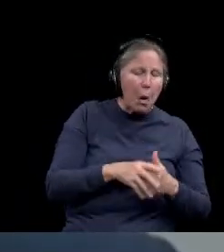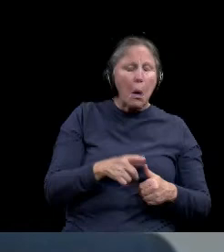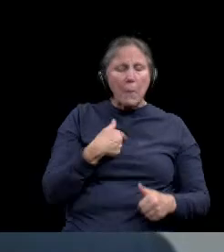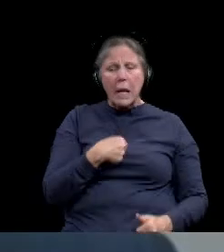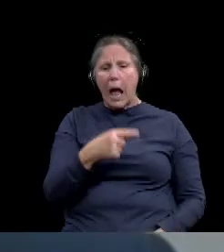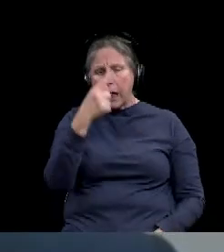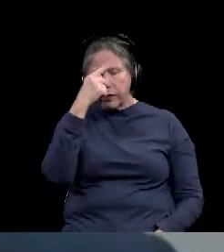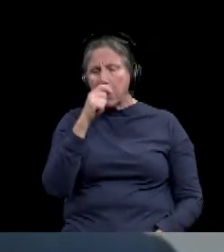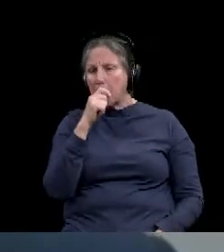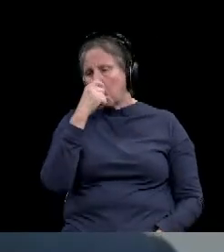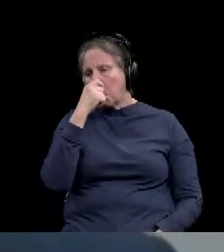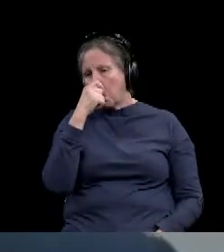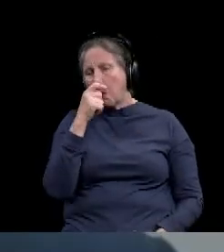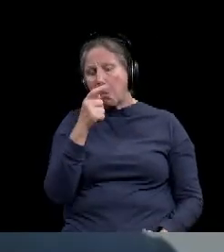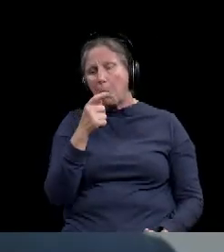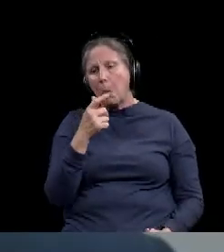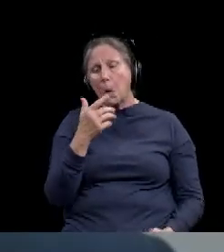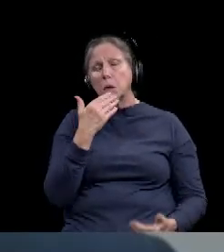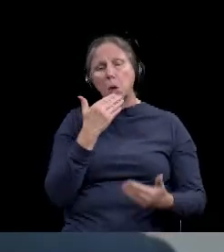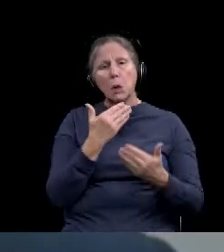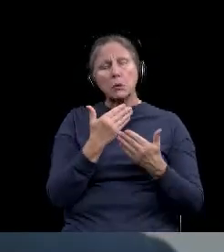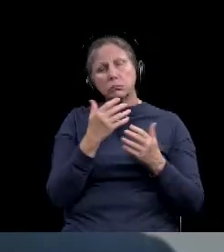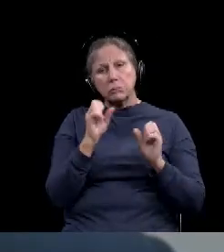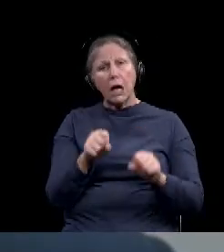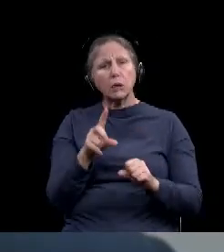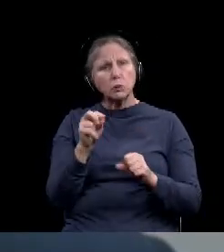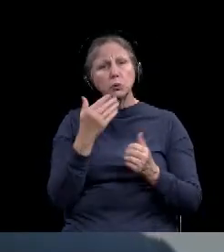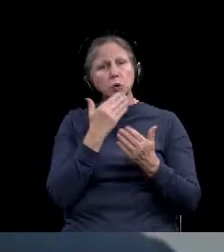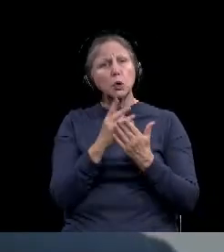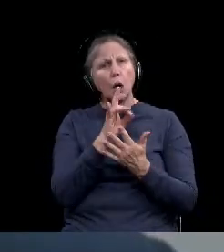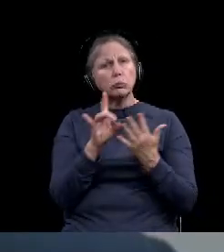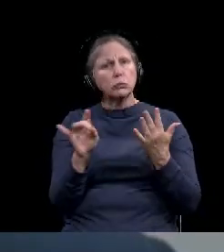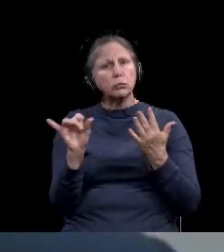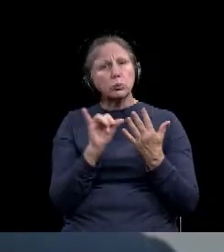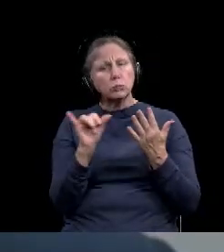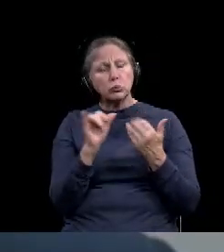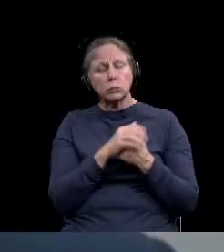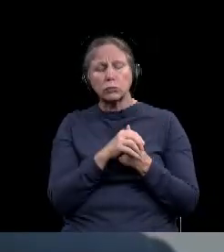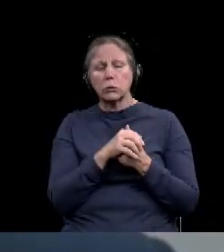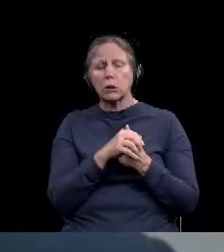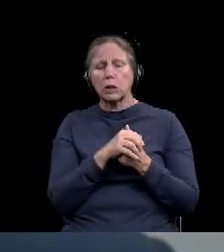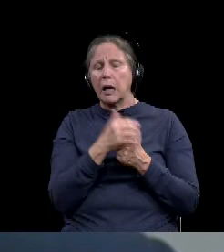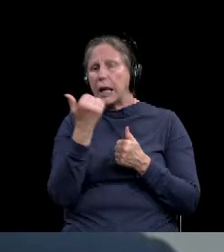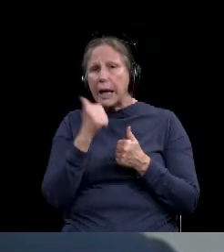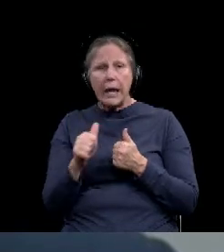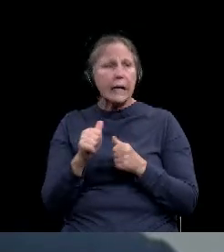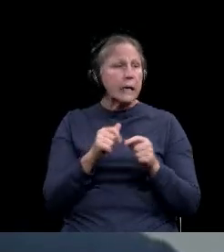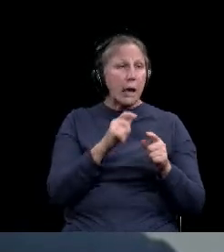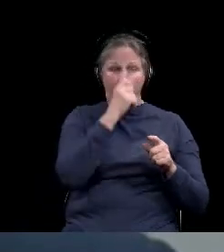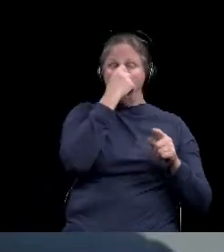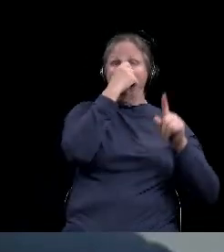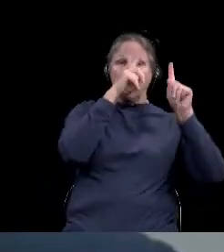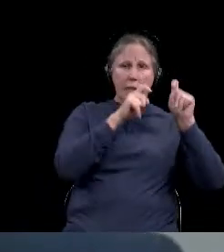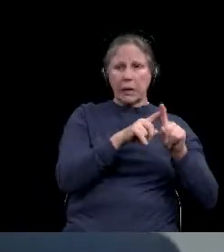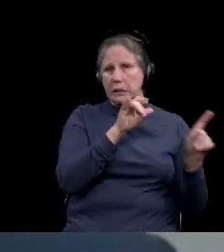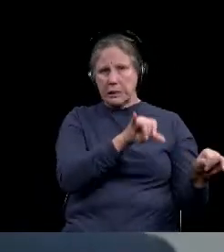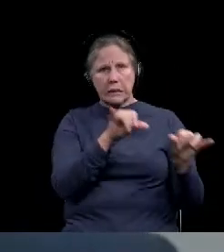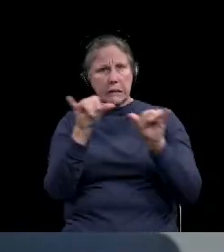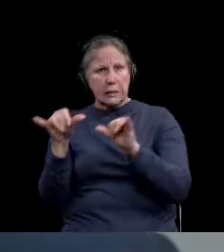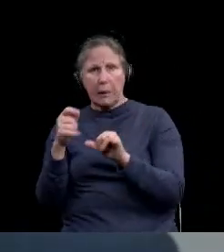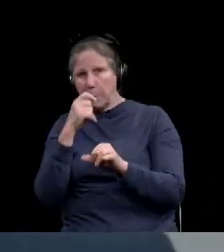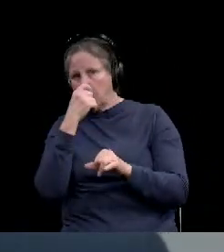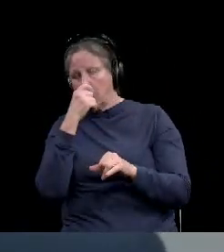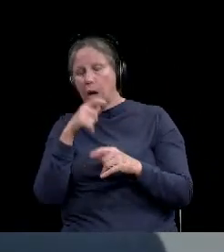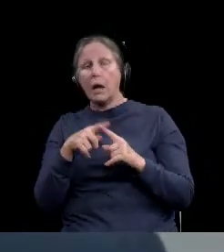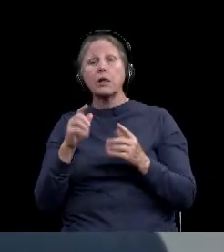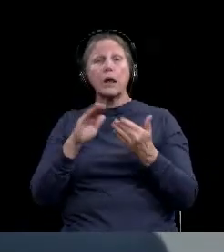-turbinate also is a very good option. And I think it's available on most any platform. can be done on any platform that a nasal pharyngeal can be done too. So message